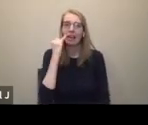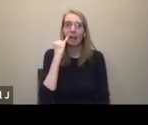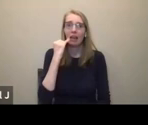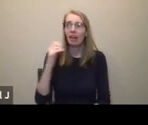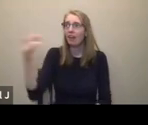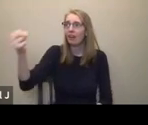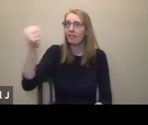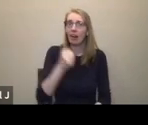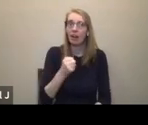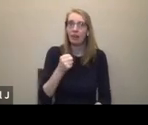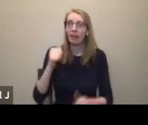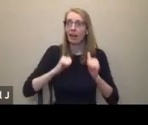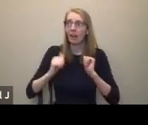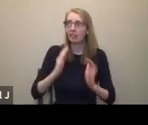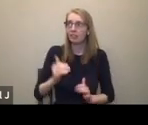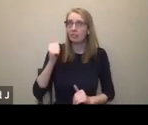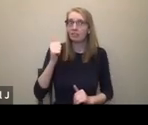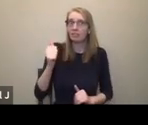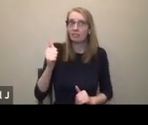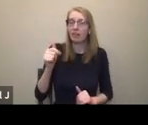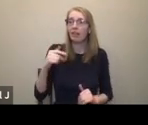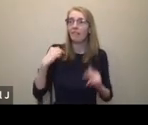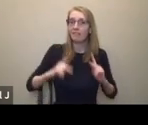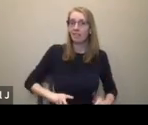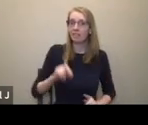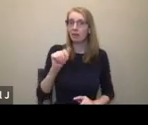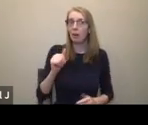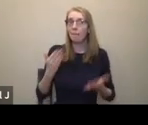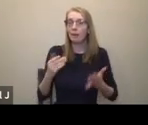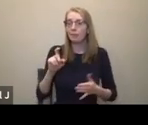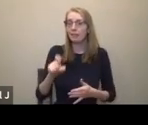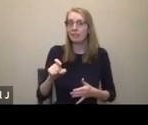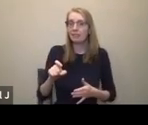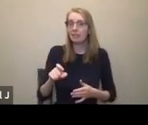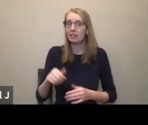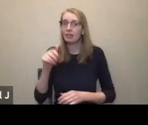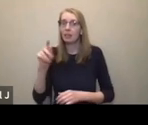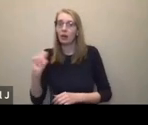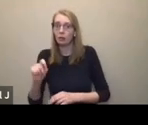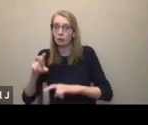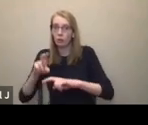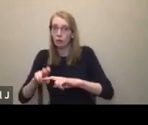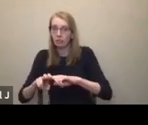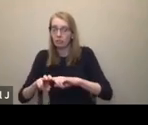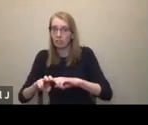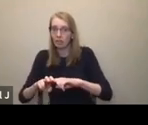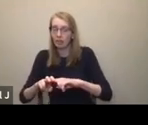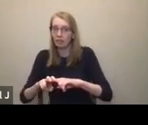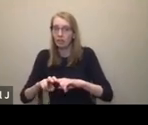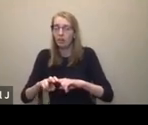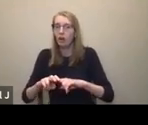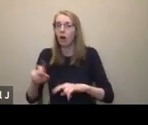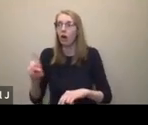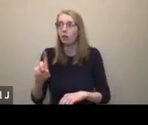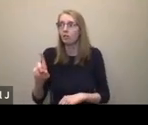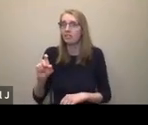disabilities, they might need a commode to use the toilet during intermission. So if that's the case, you need a place to store it. You need also a